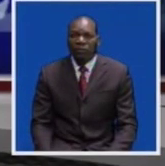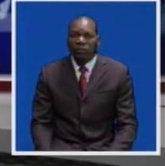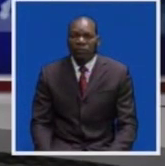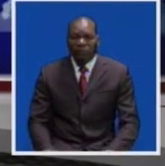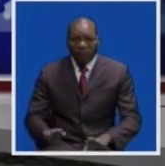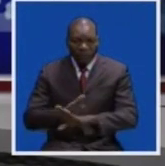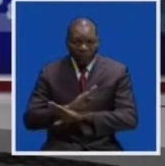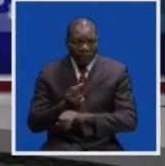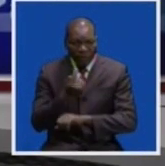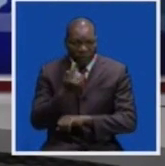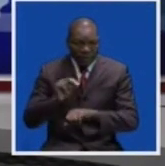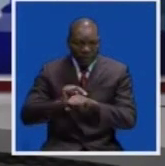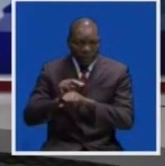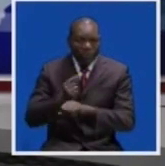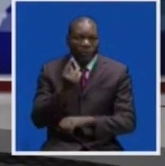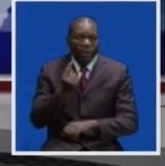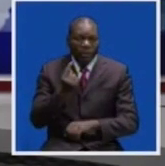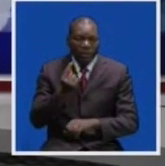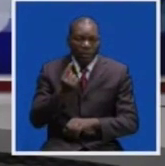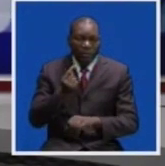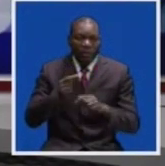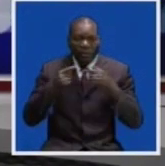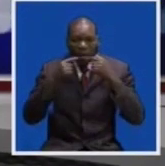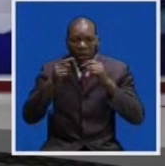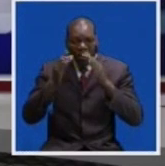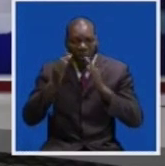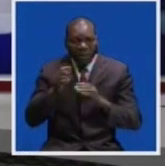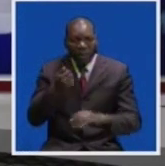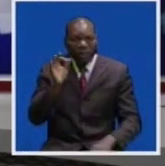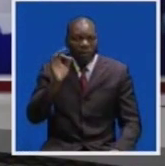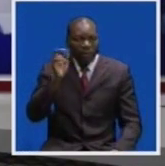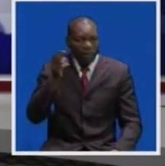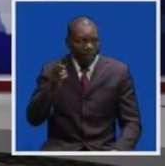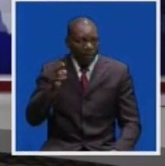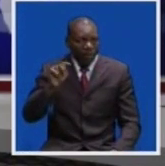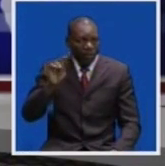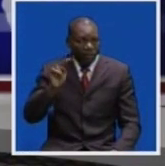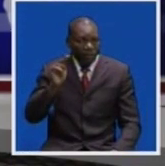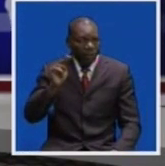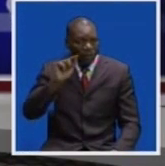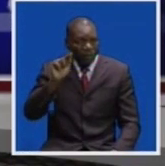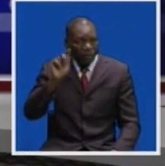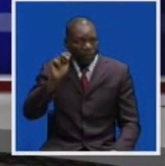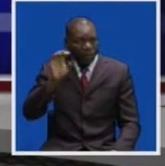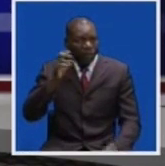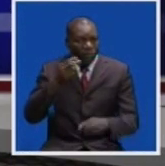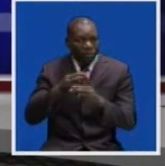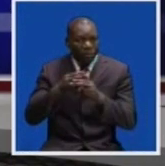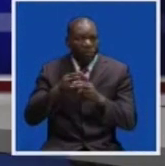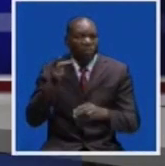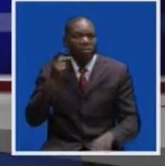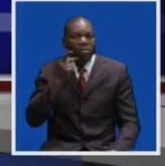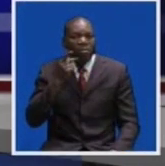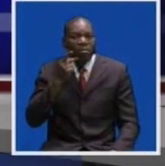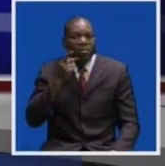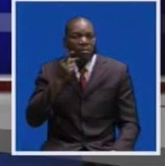From Zambia One Nation to present the main news at 19 hours on ZNBC TV and Patricia Ellis,